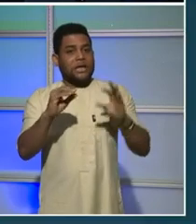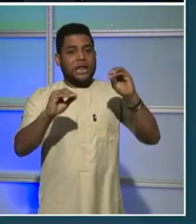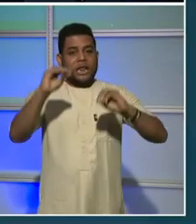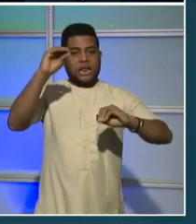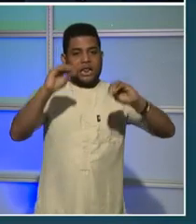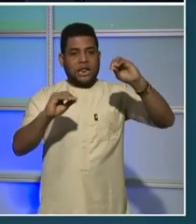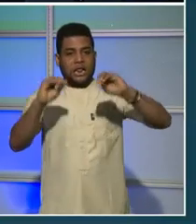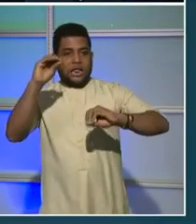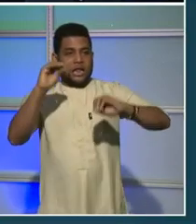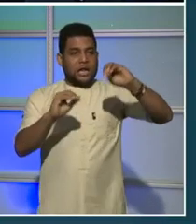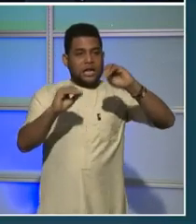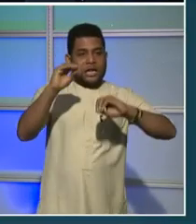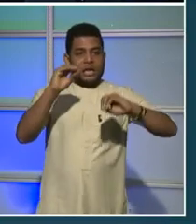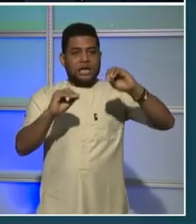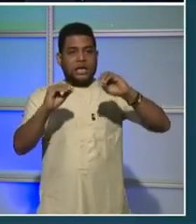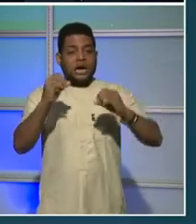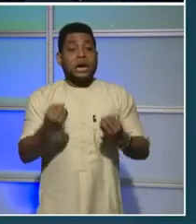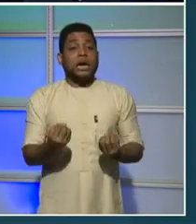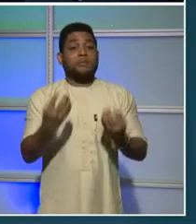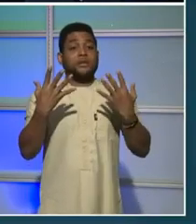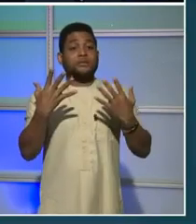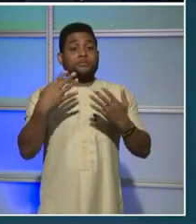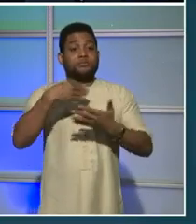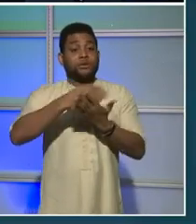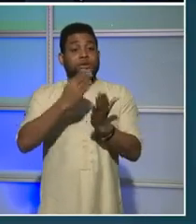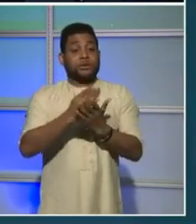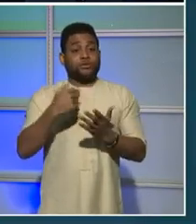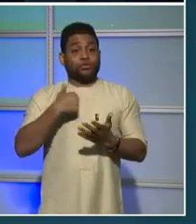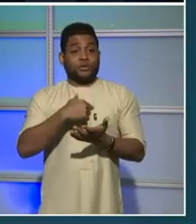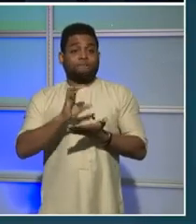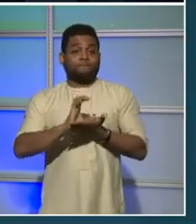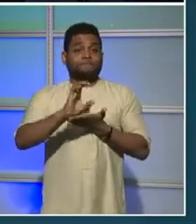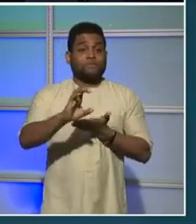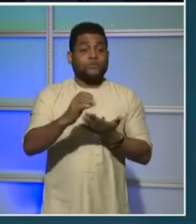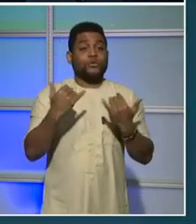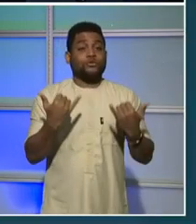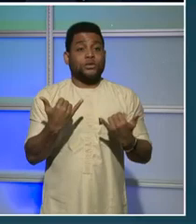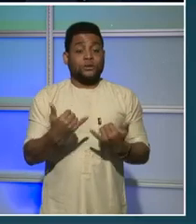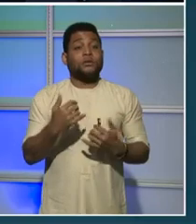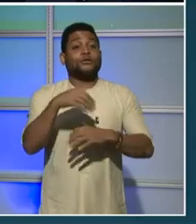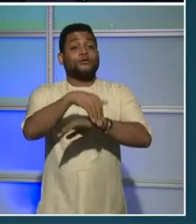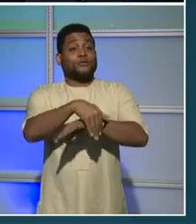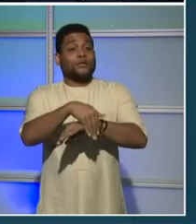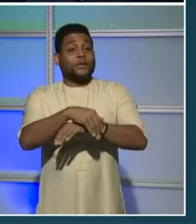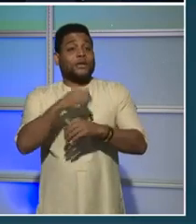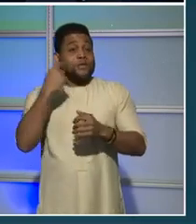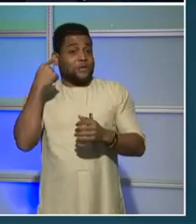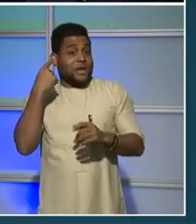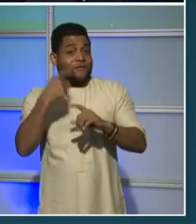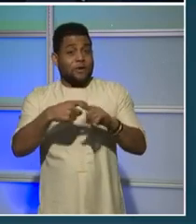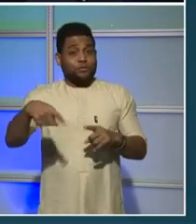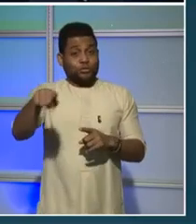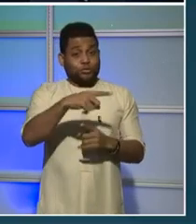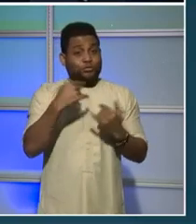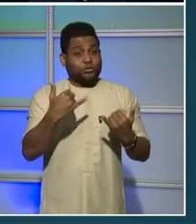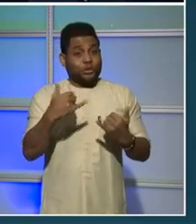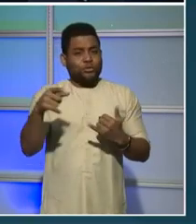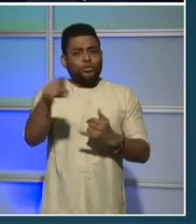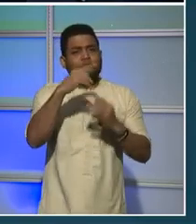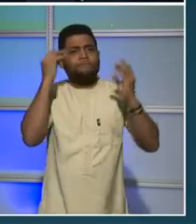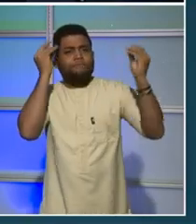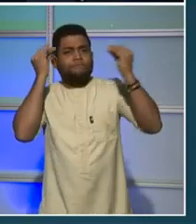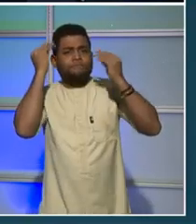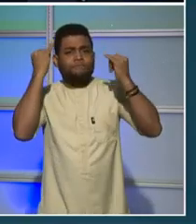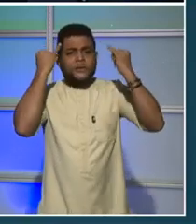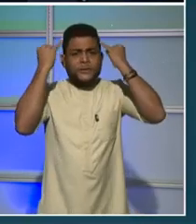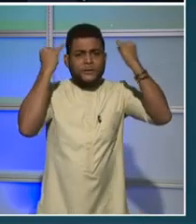what our budget covers. And tonight we'll get to hear from you directly. So great that word clouds keep following, keep thinking about those budget ideas, what